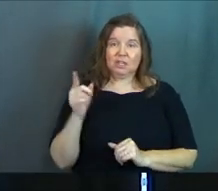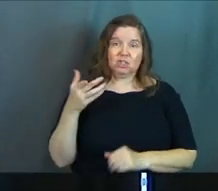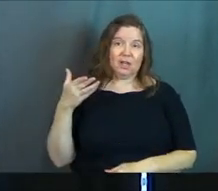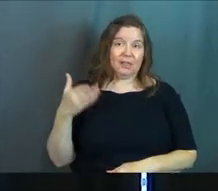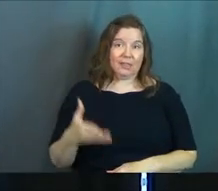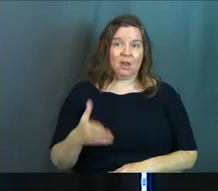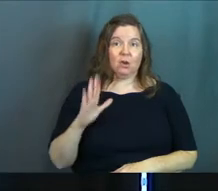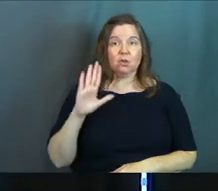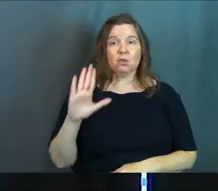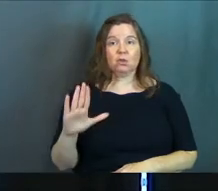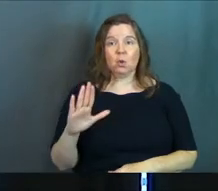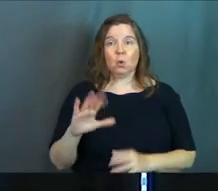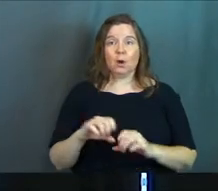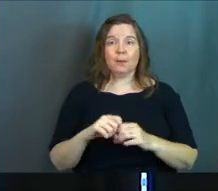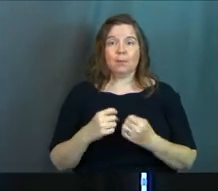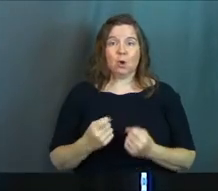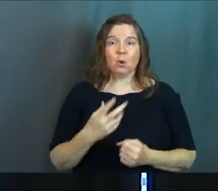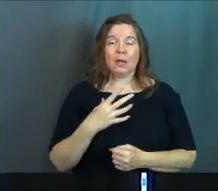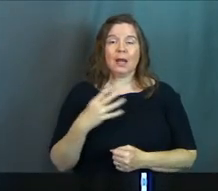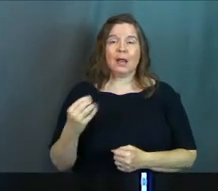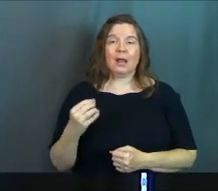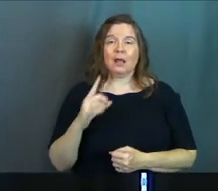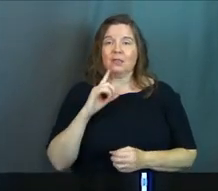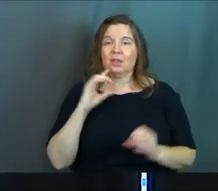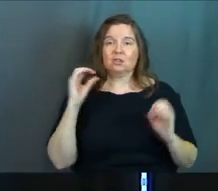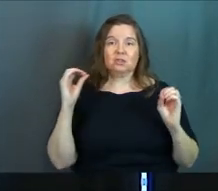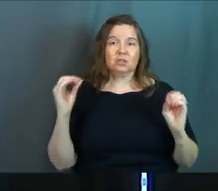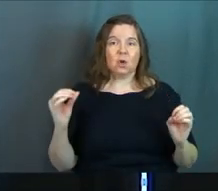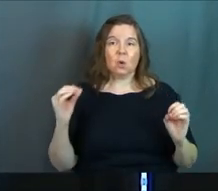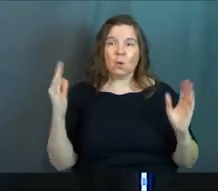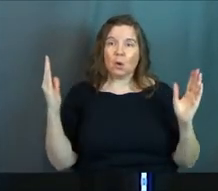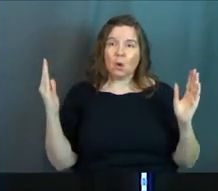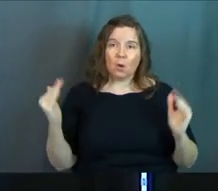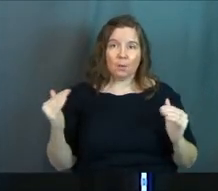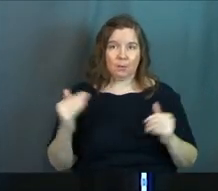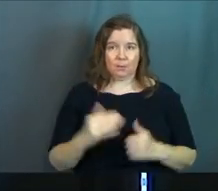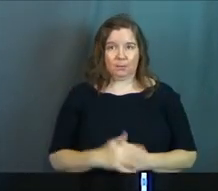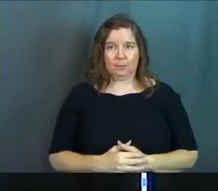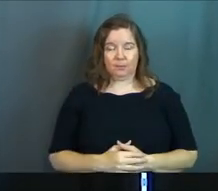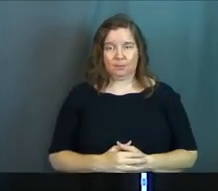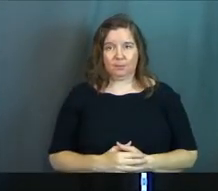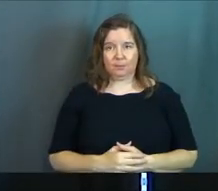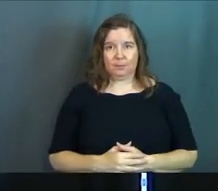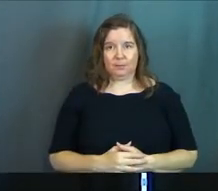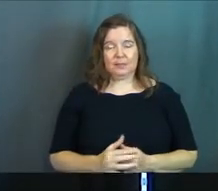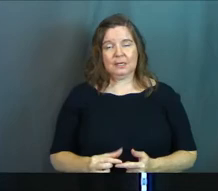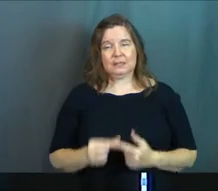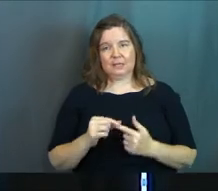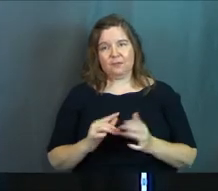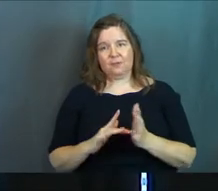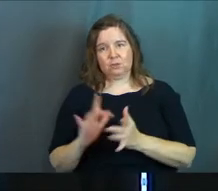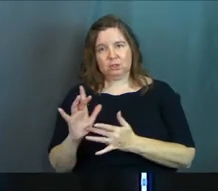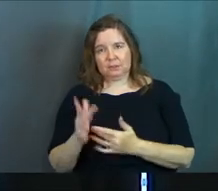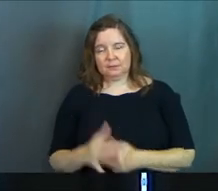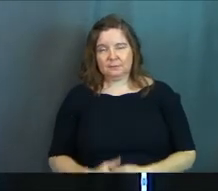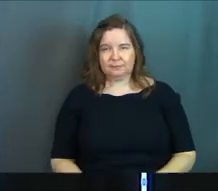just there. You're broken and there's no hope aside from Jesus.